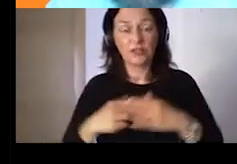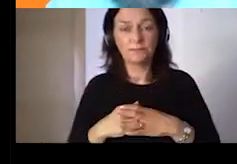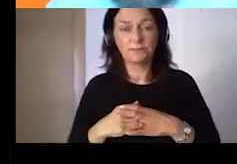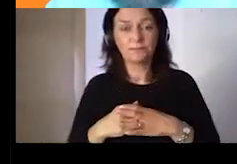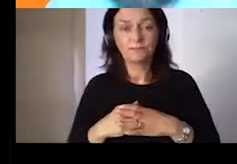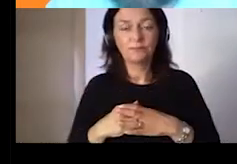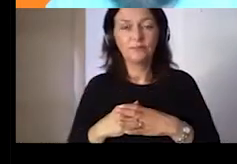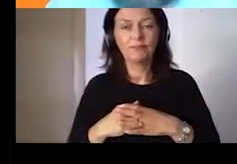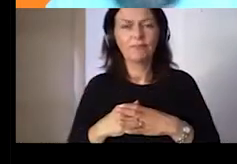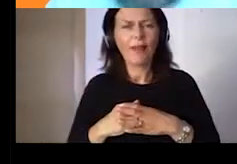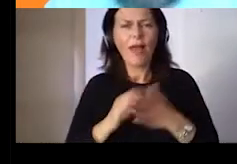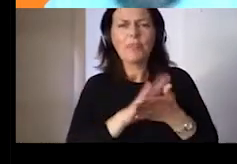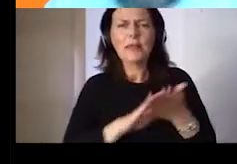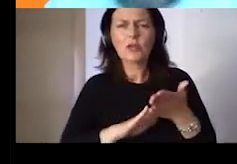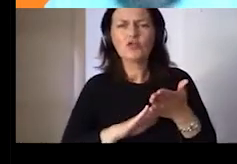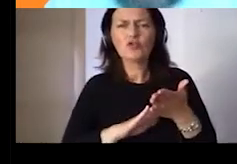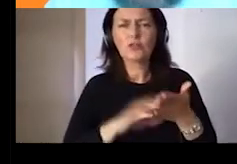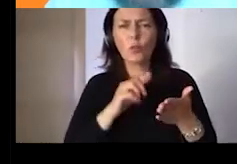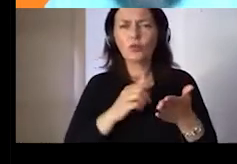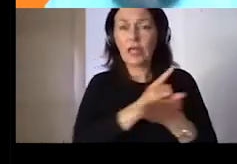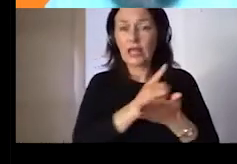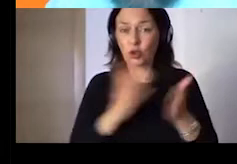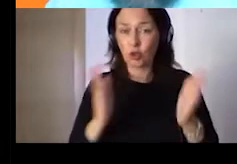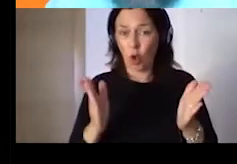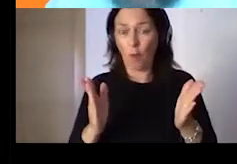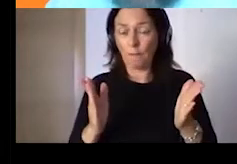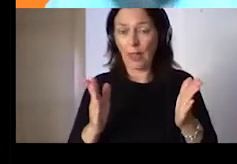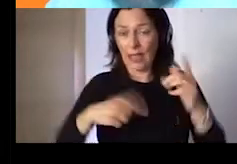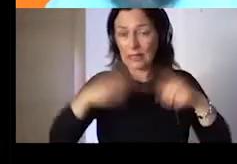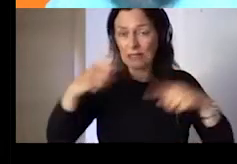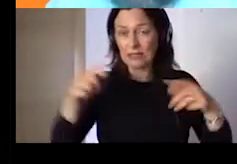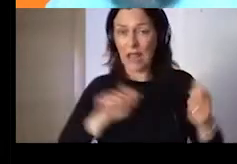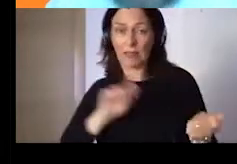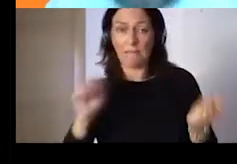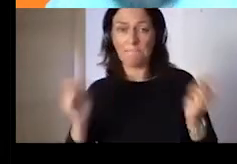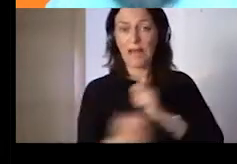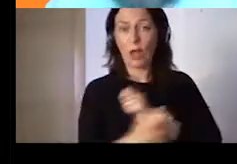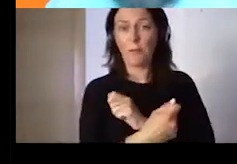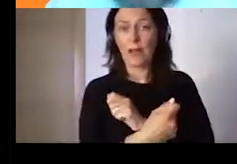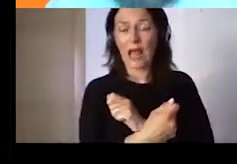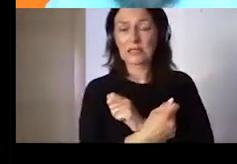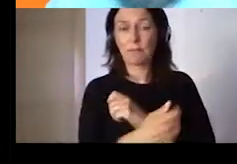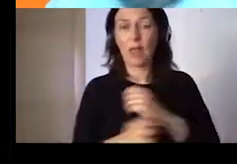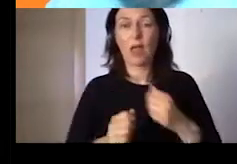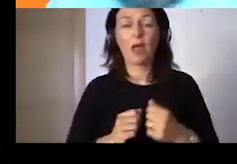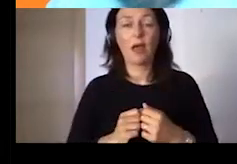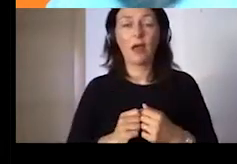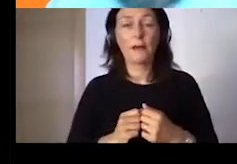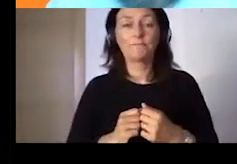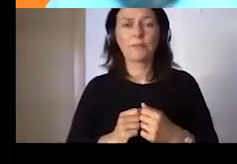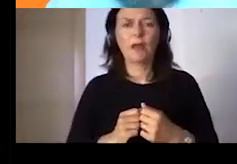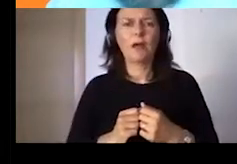transformation era, the terminology is changing. And what we meant